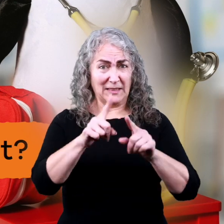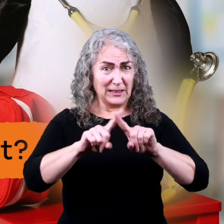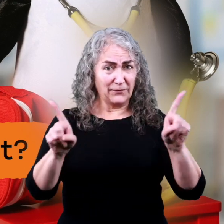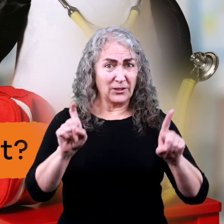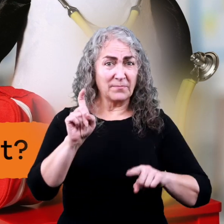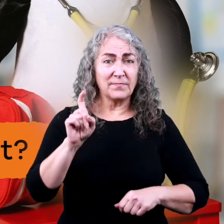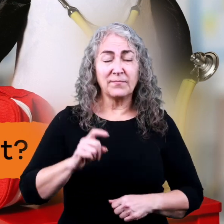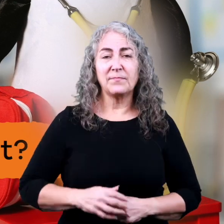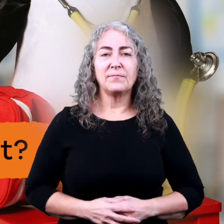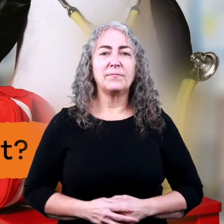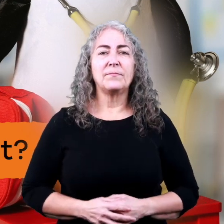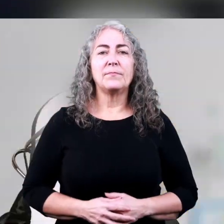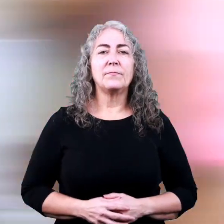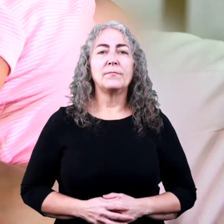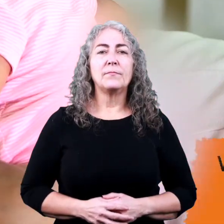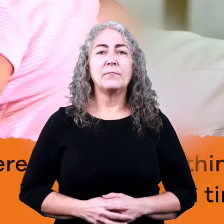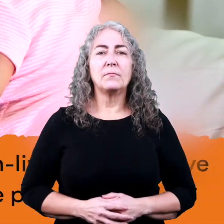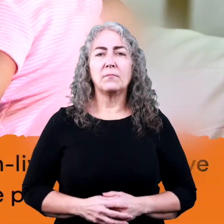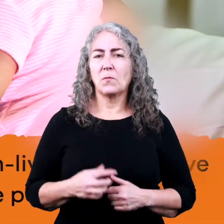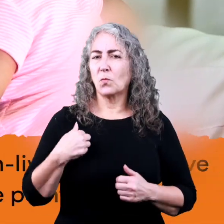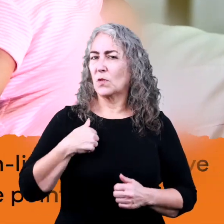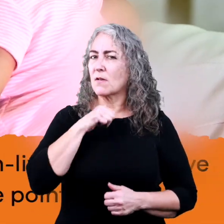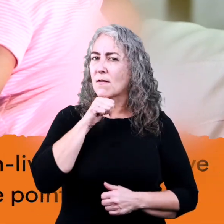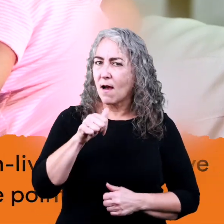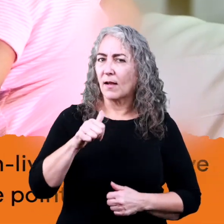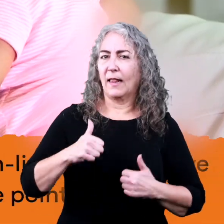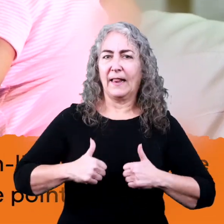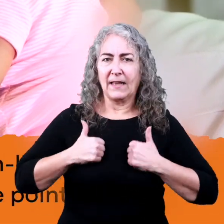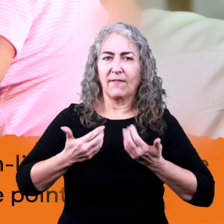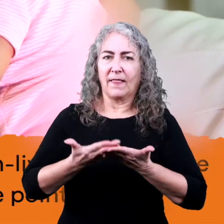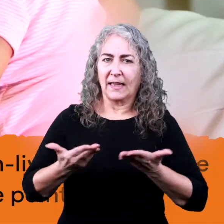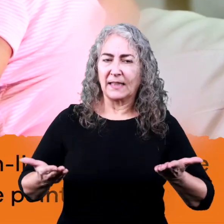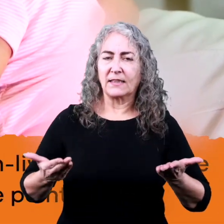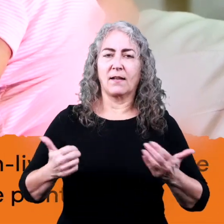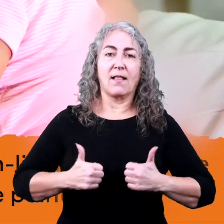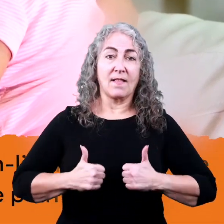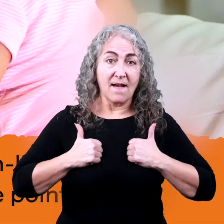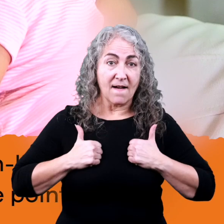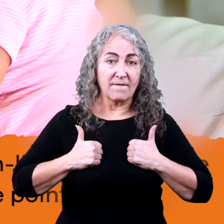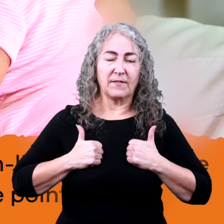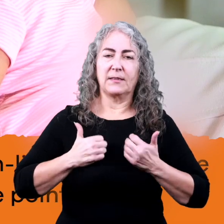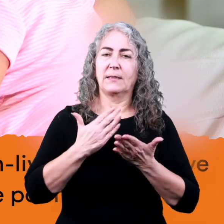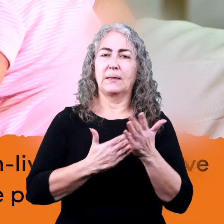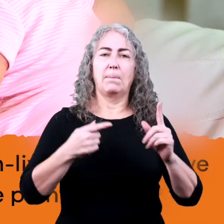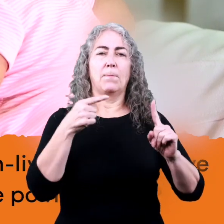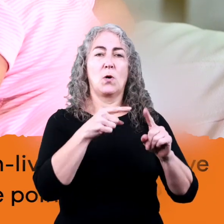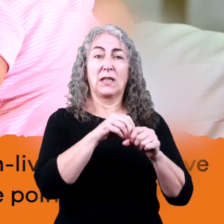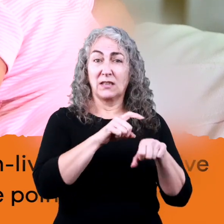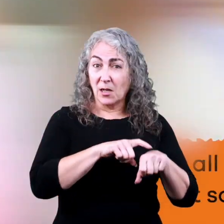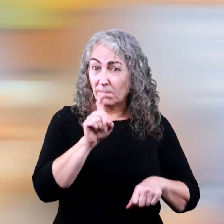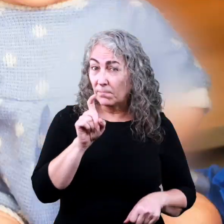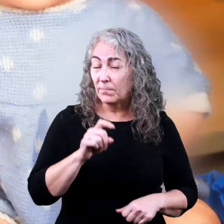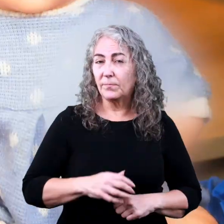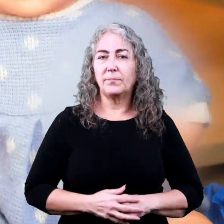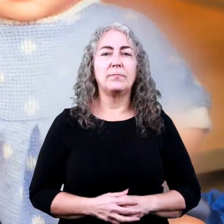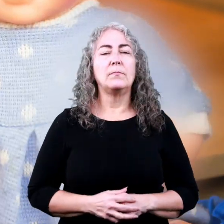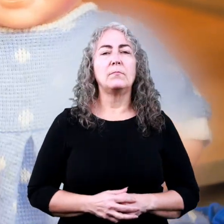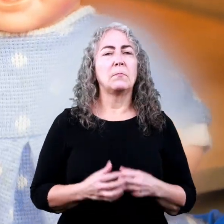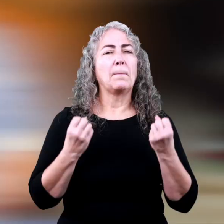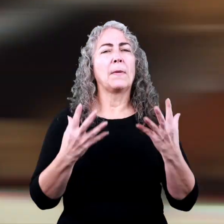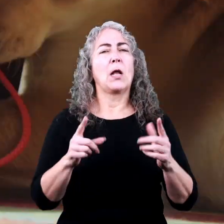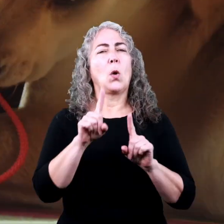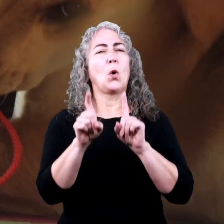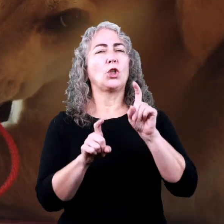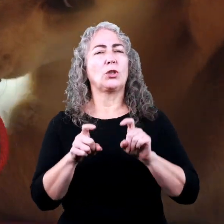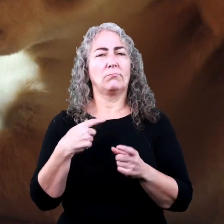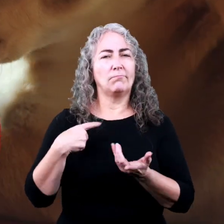are they different were all non-living things alive at some point in time there are so